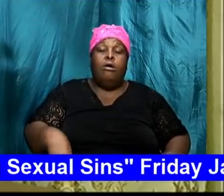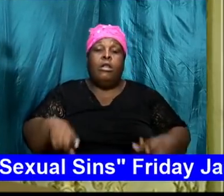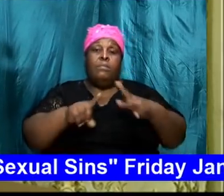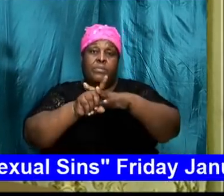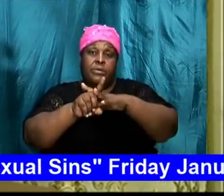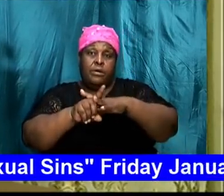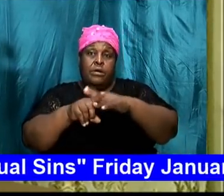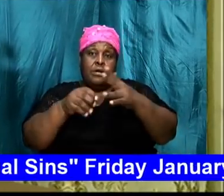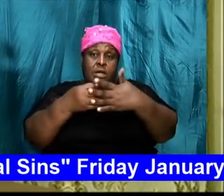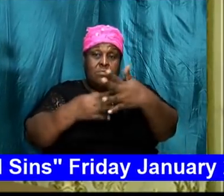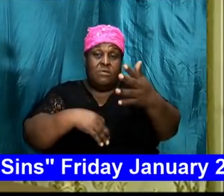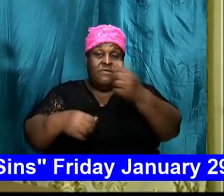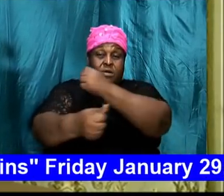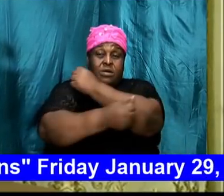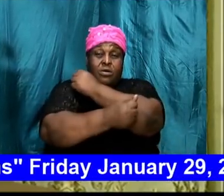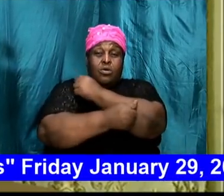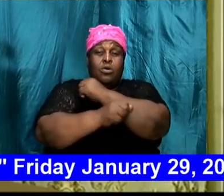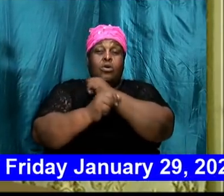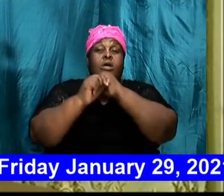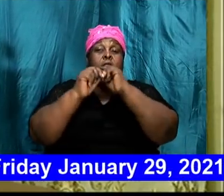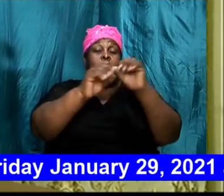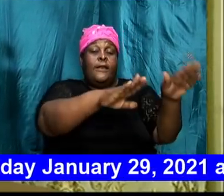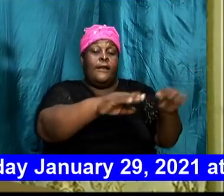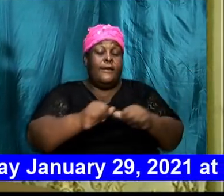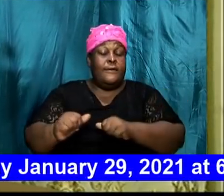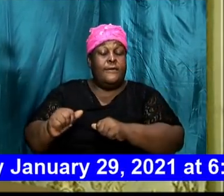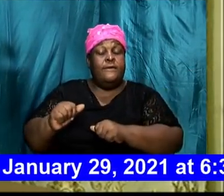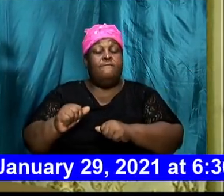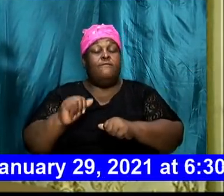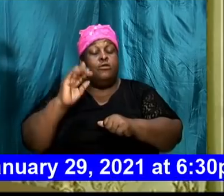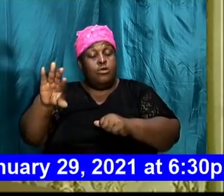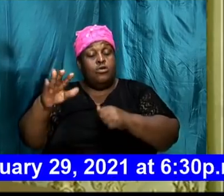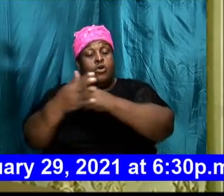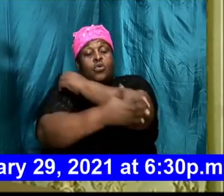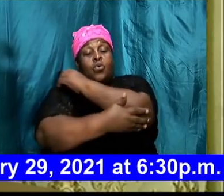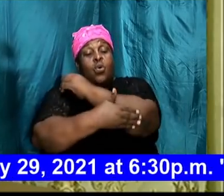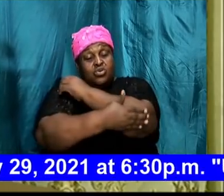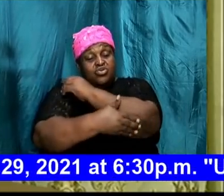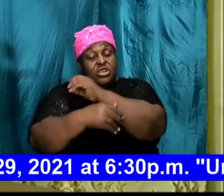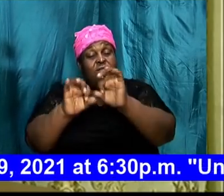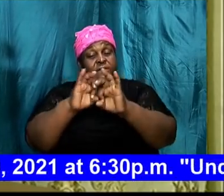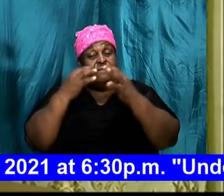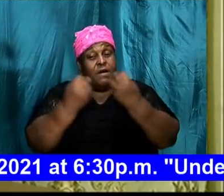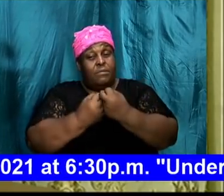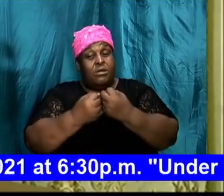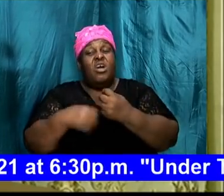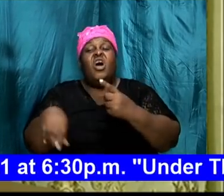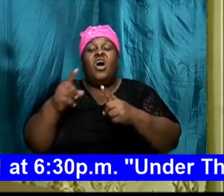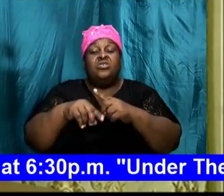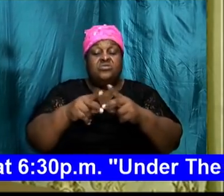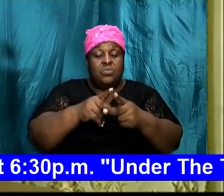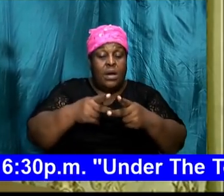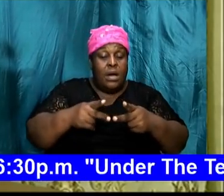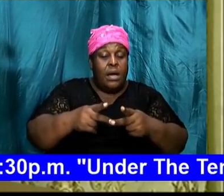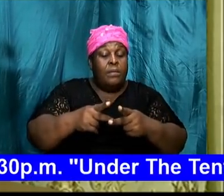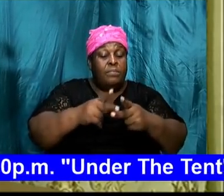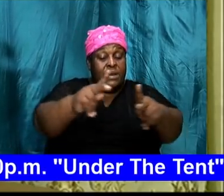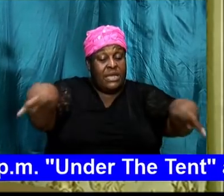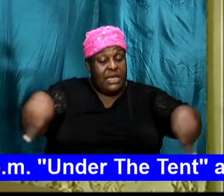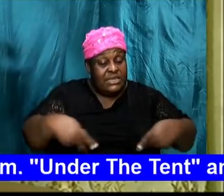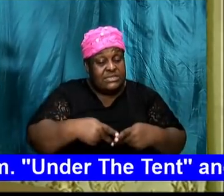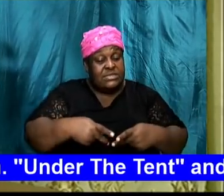Get thee out of your country and out of your kingdred and out of your father's house unto a place that I